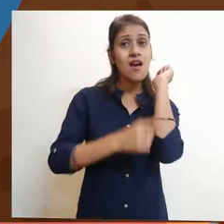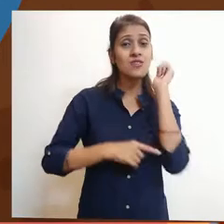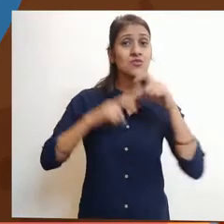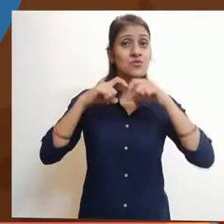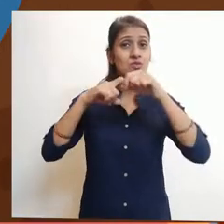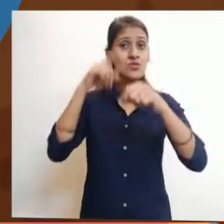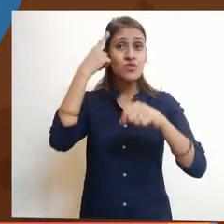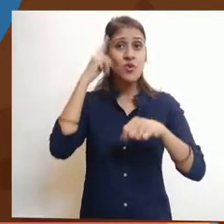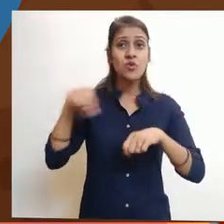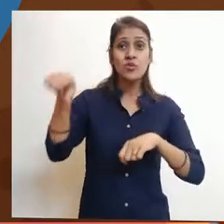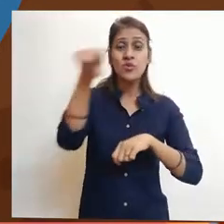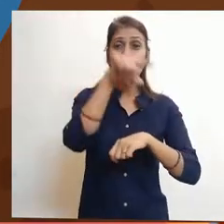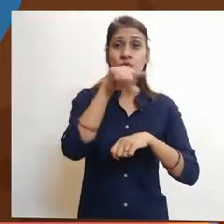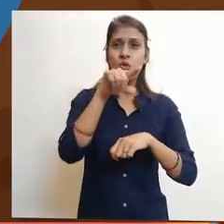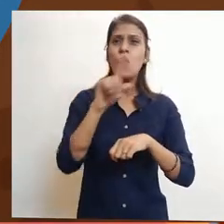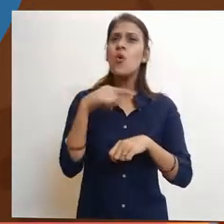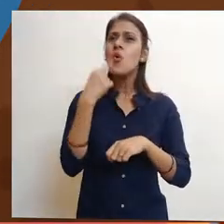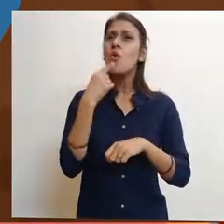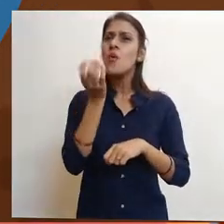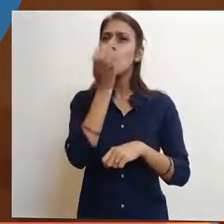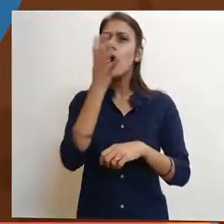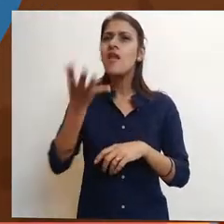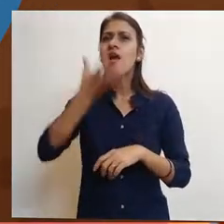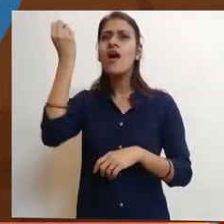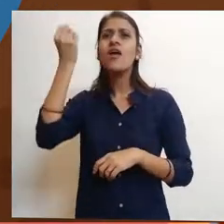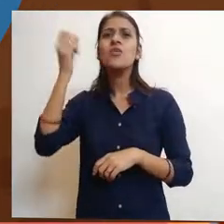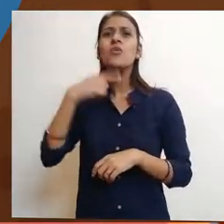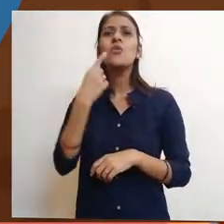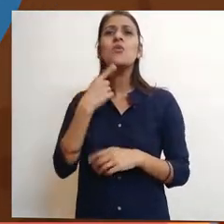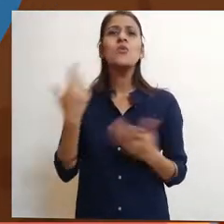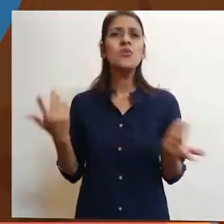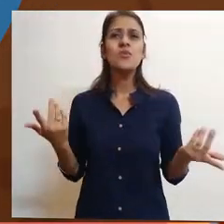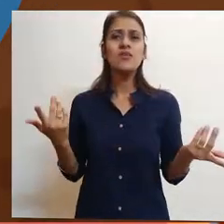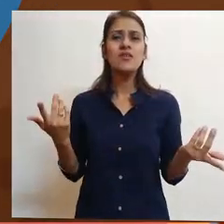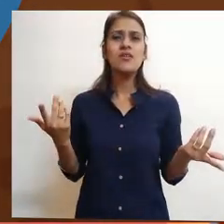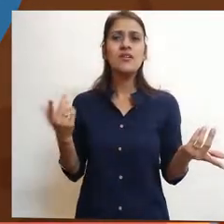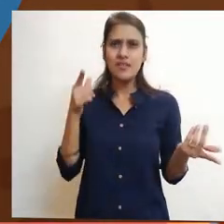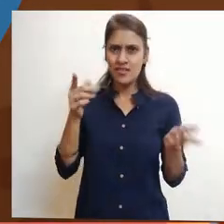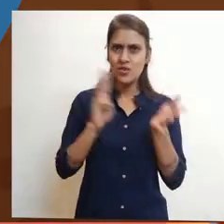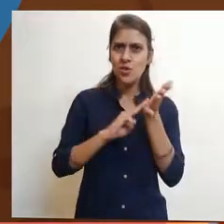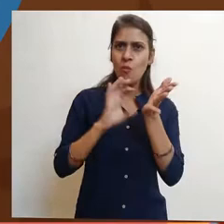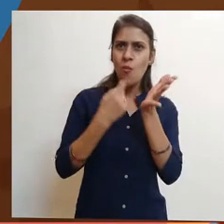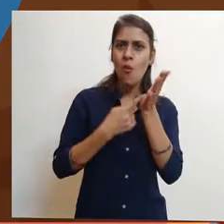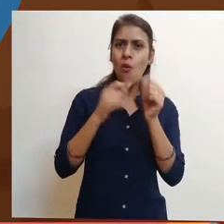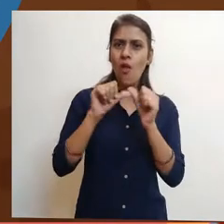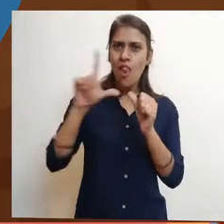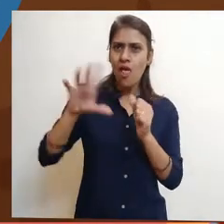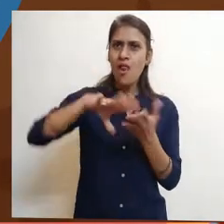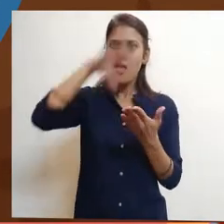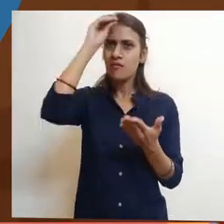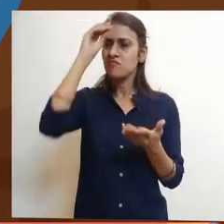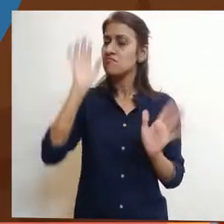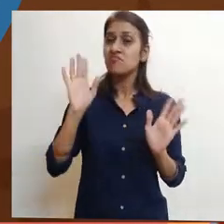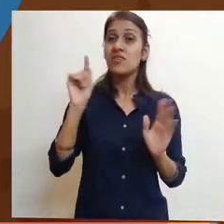big, came a similar thought. Surely, I had something to do with this.